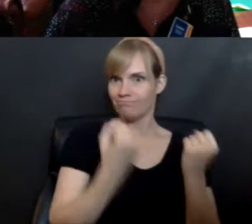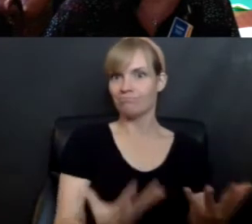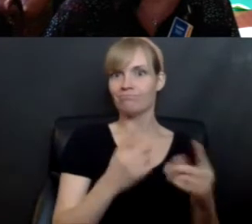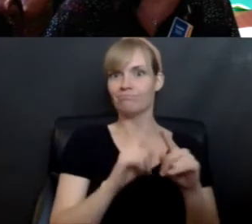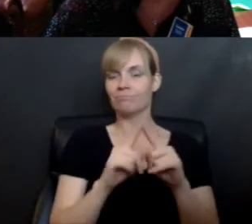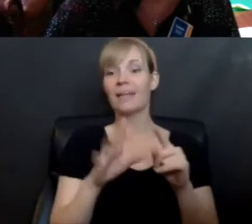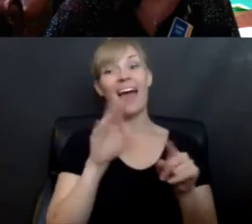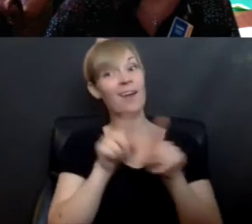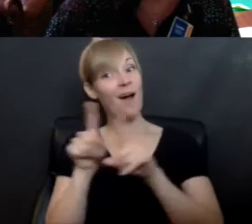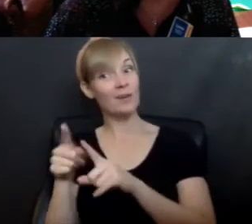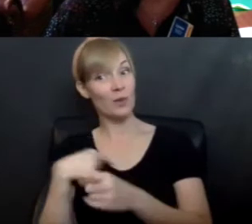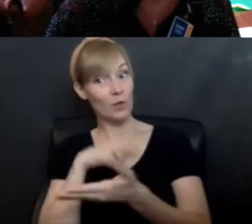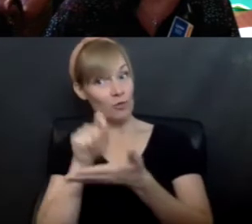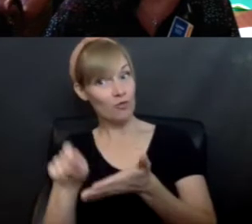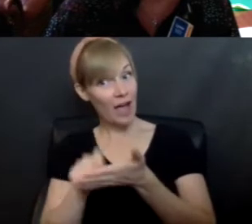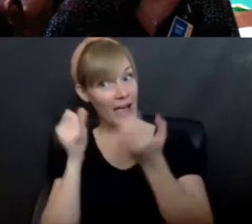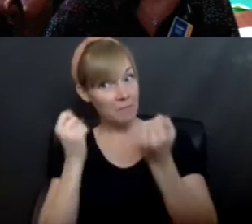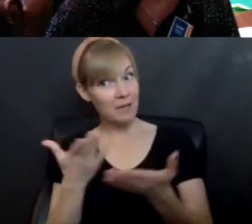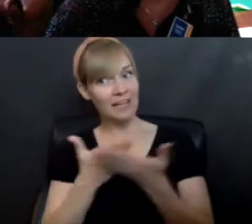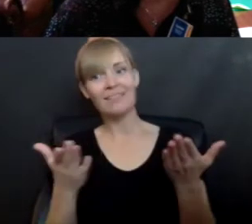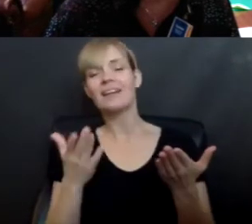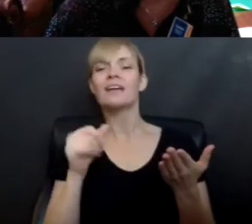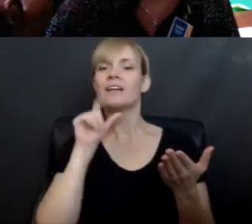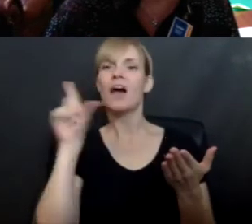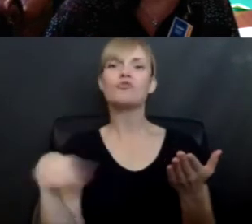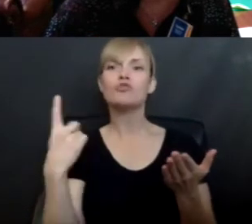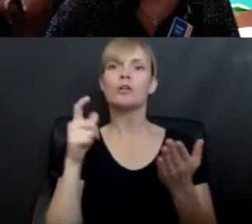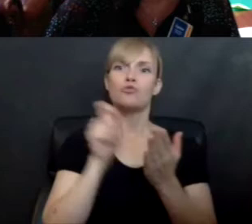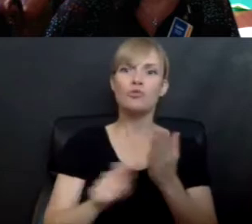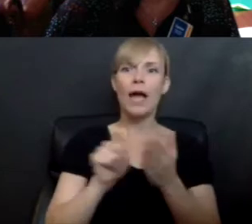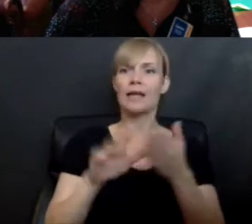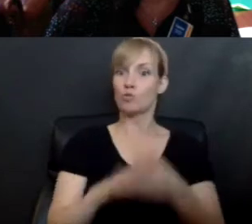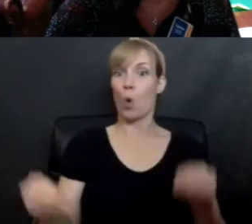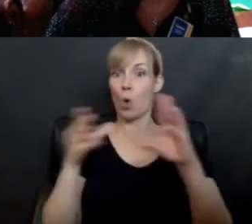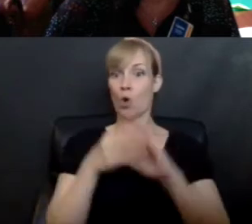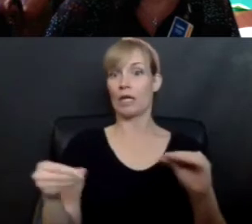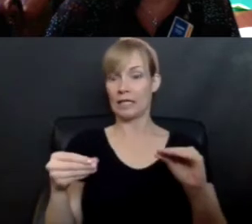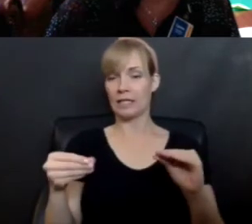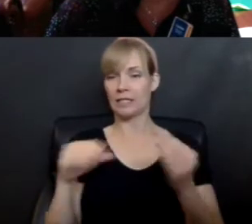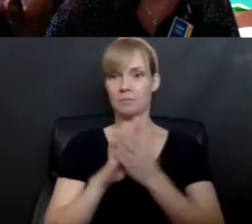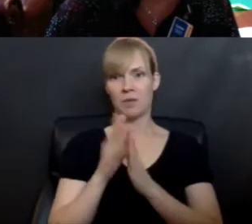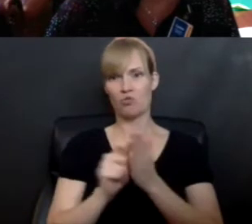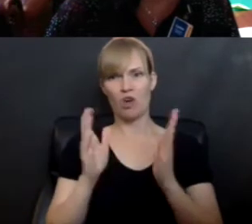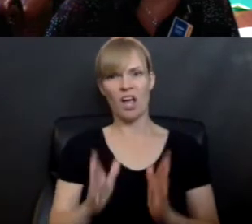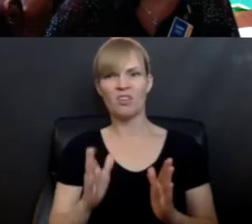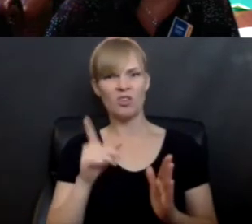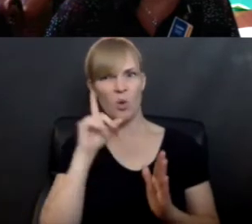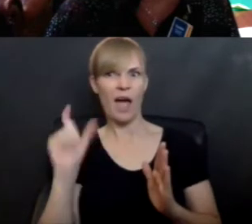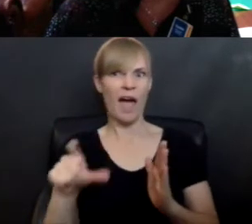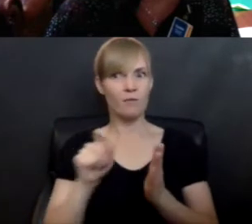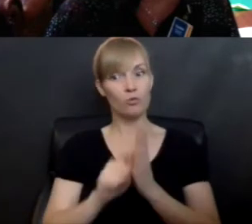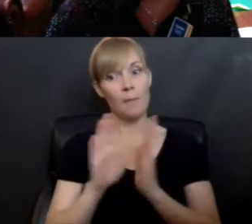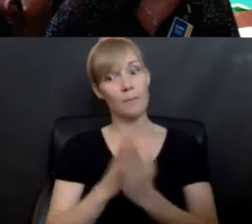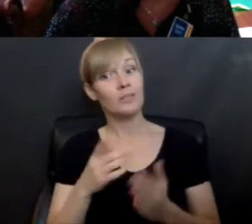can write lots of different things, right? You don't have to be a storyteller to be a writer, right? You don't have to write books, although it's really